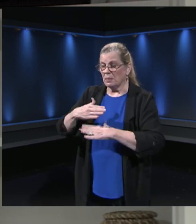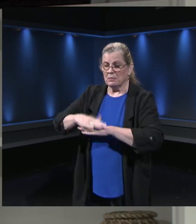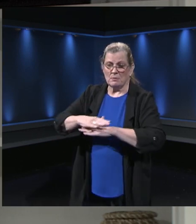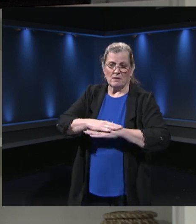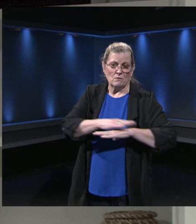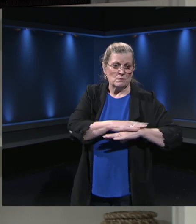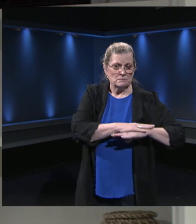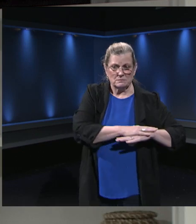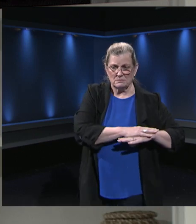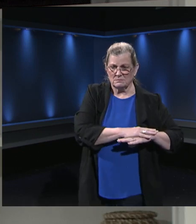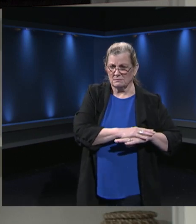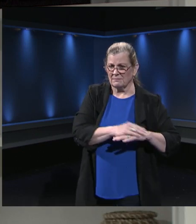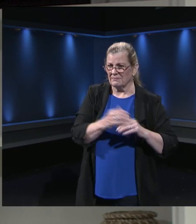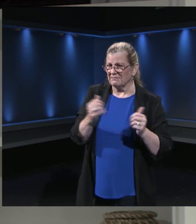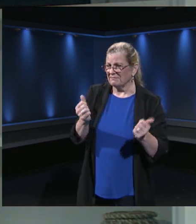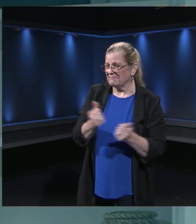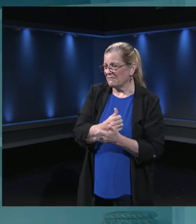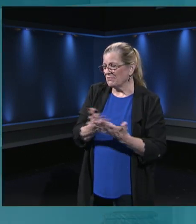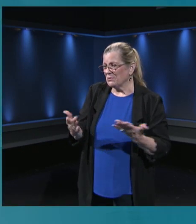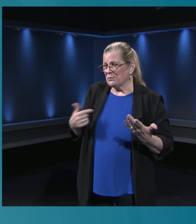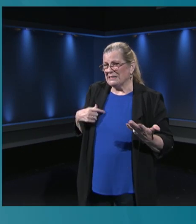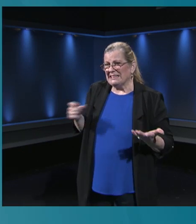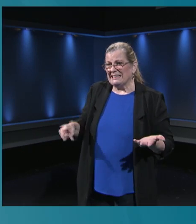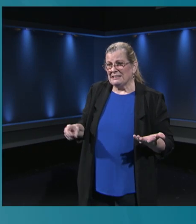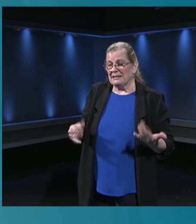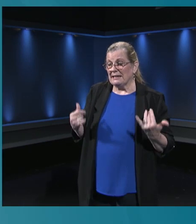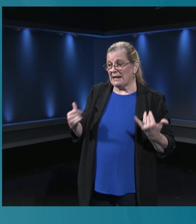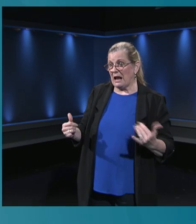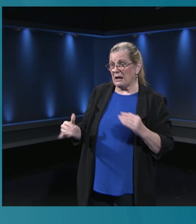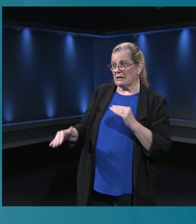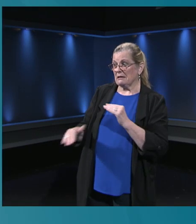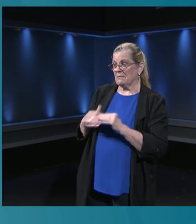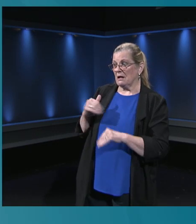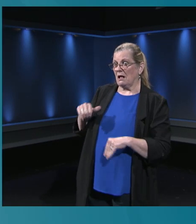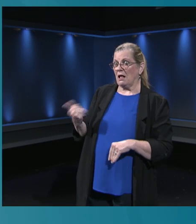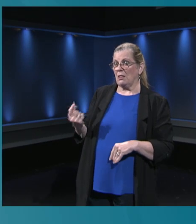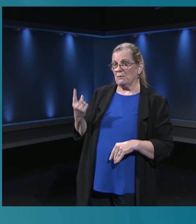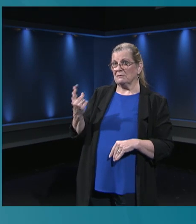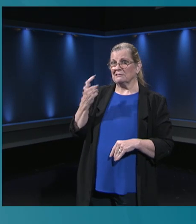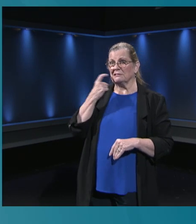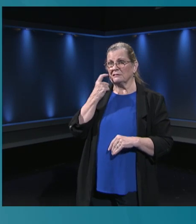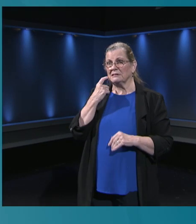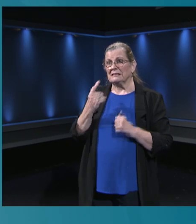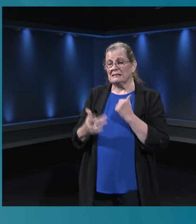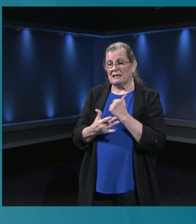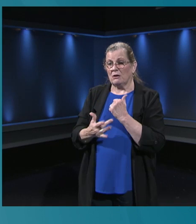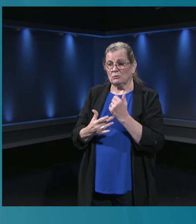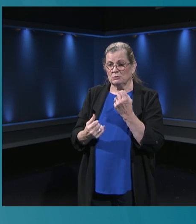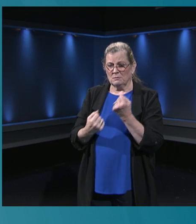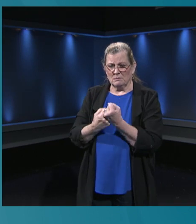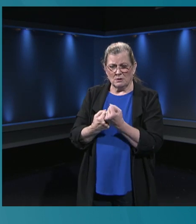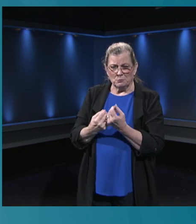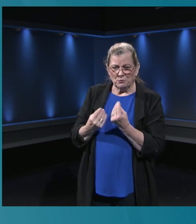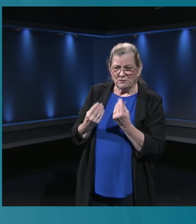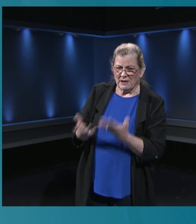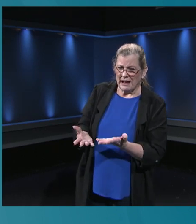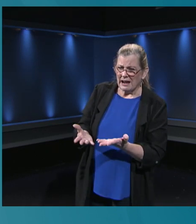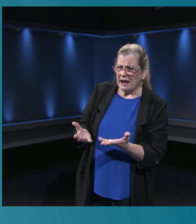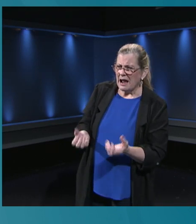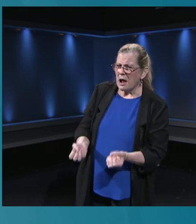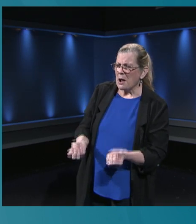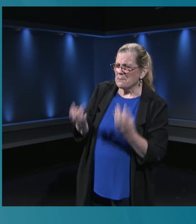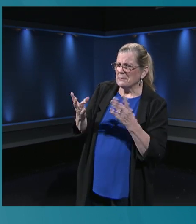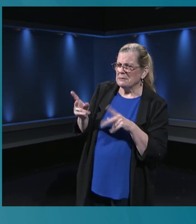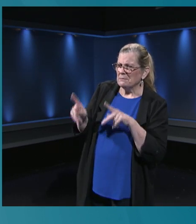County Public Schools. Let me take an email. Speaking of technology and technology support, give us an idea of the number of staff dedicated to this. There are